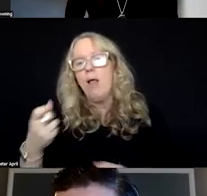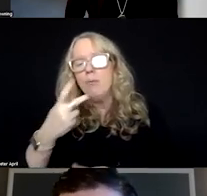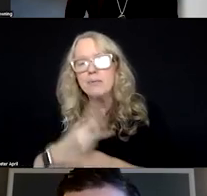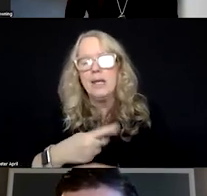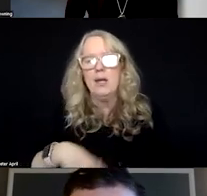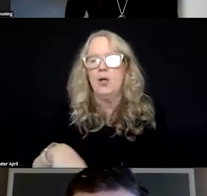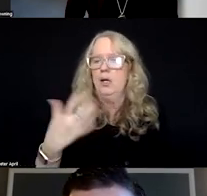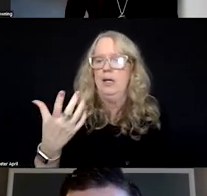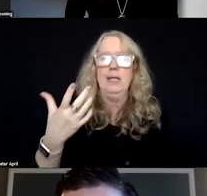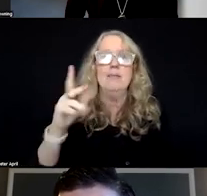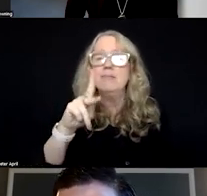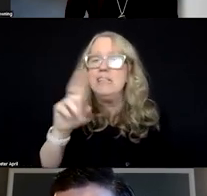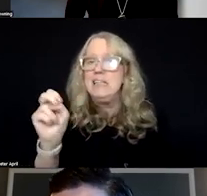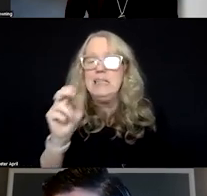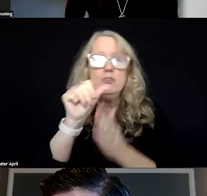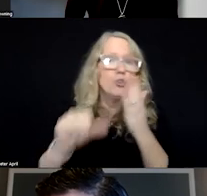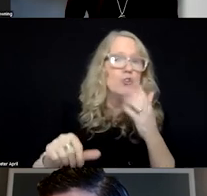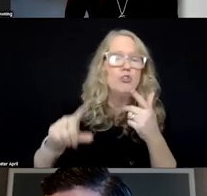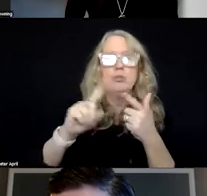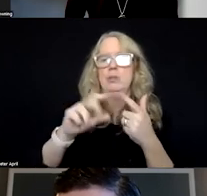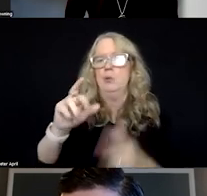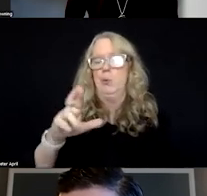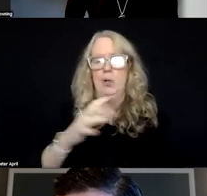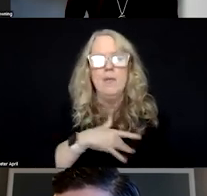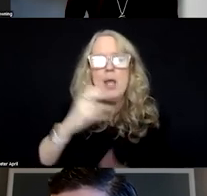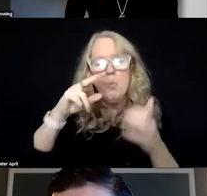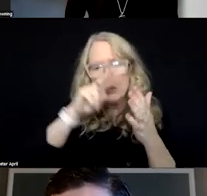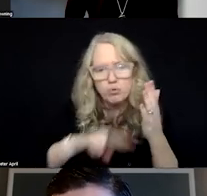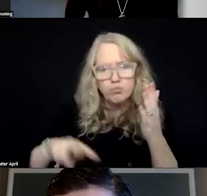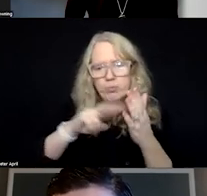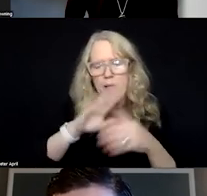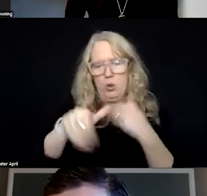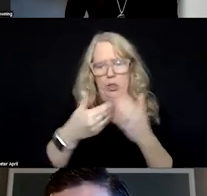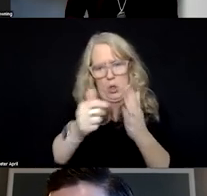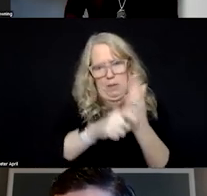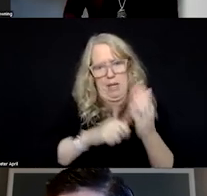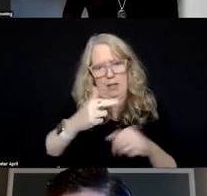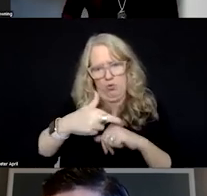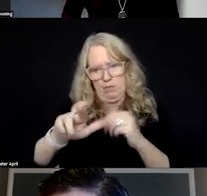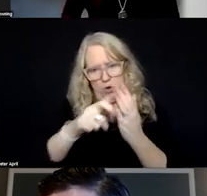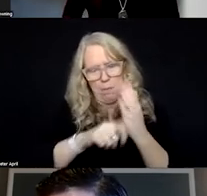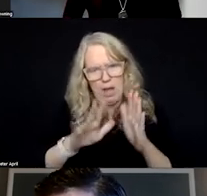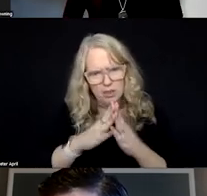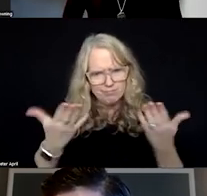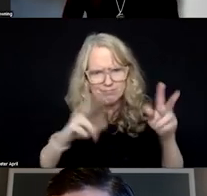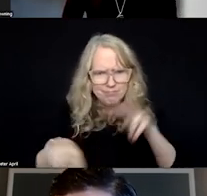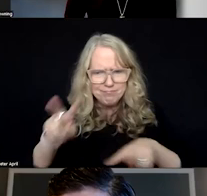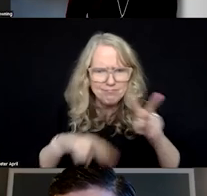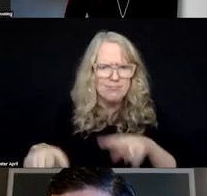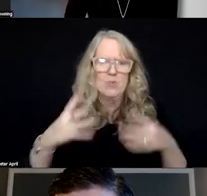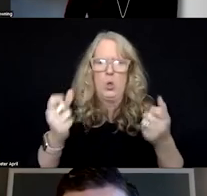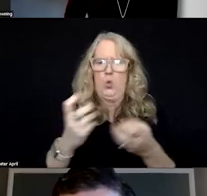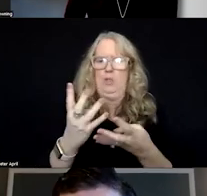knee surgery, heart, you know, they want to look at the packet, the health care packet, the referral packet, or they want them to be